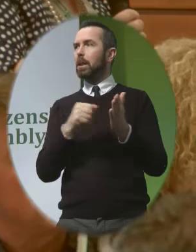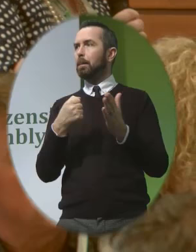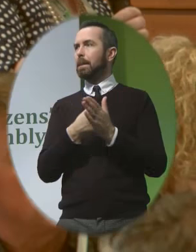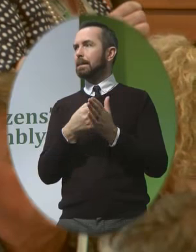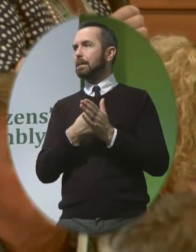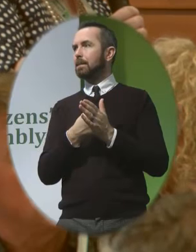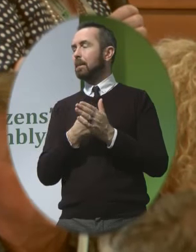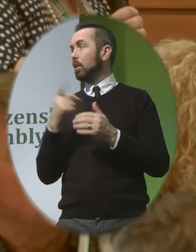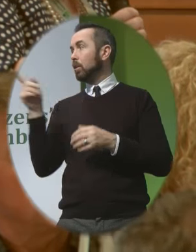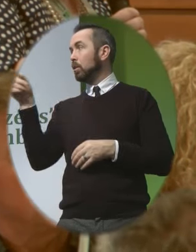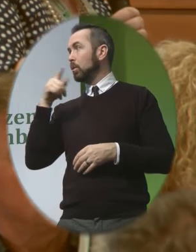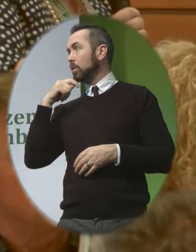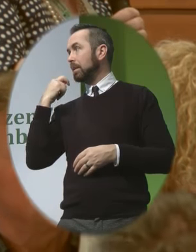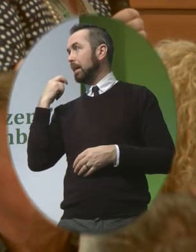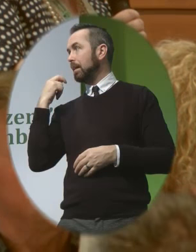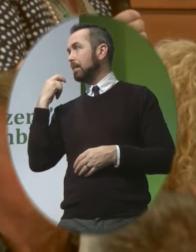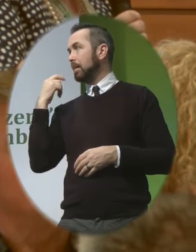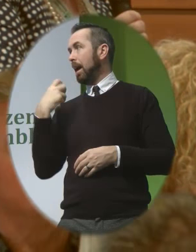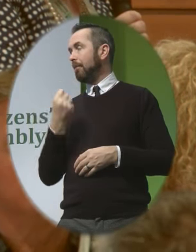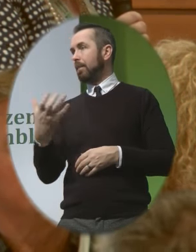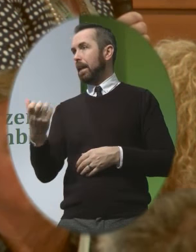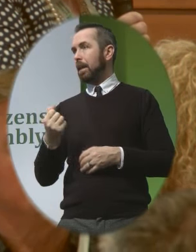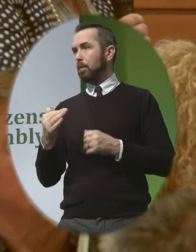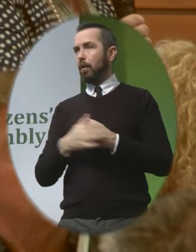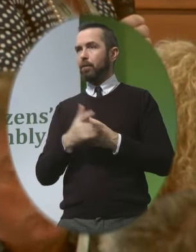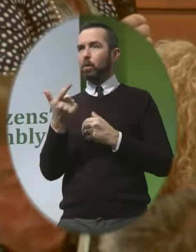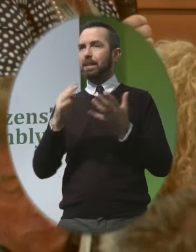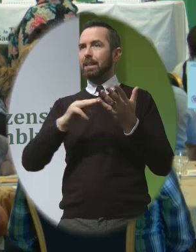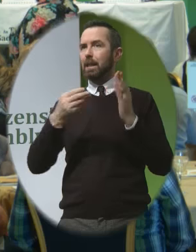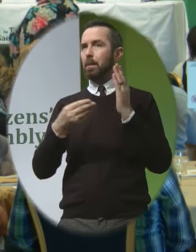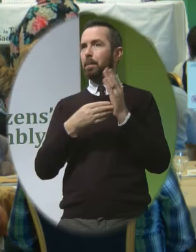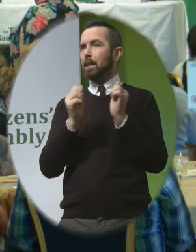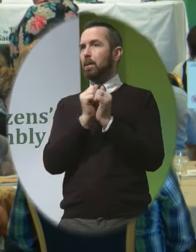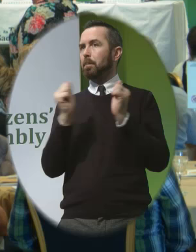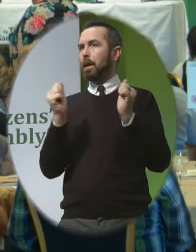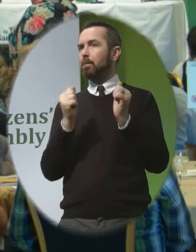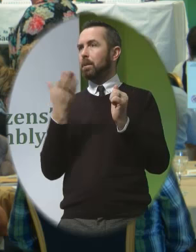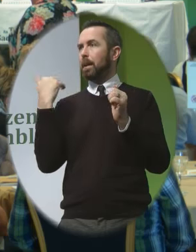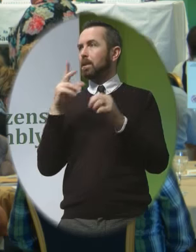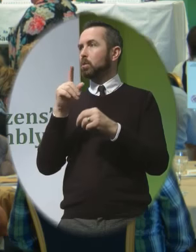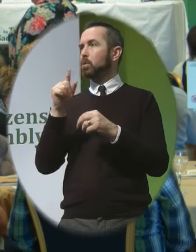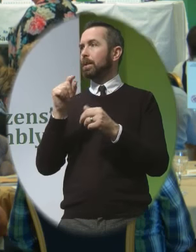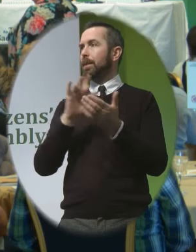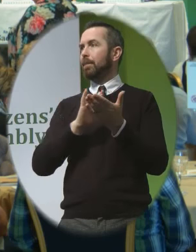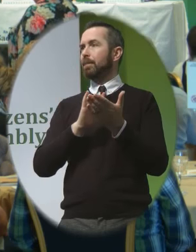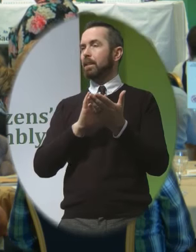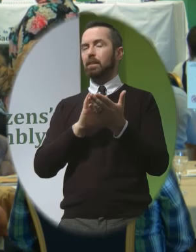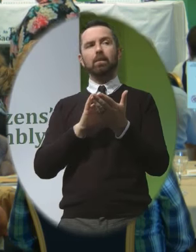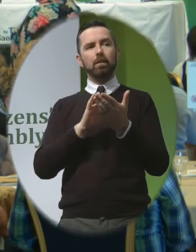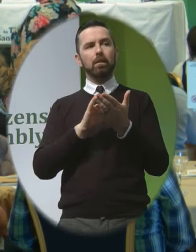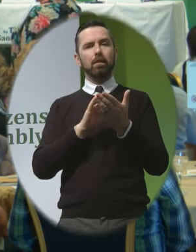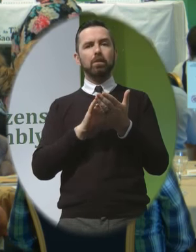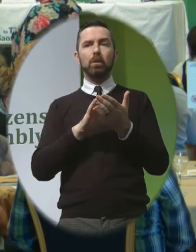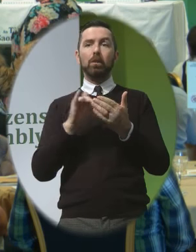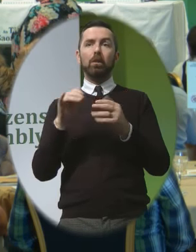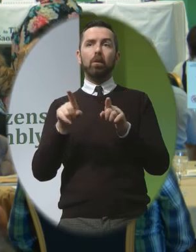in your paper that BPAS had an income Of more than £29 million in 2015 It might also be